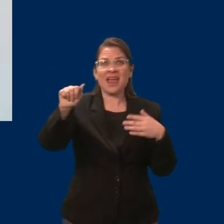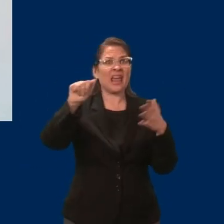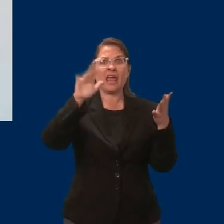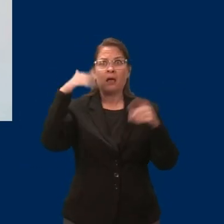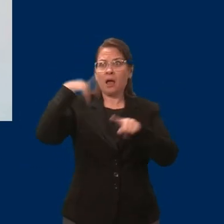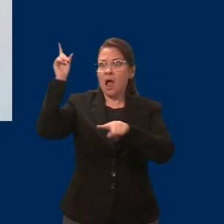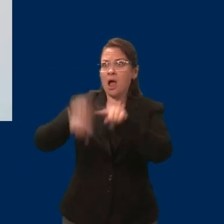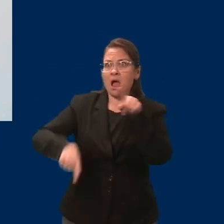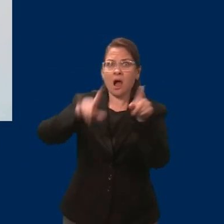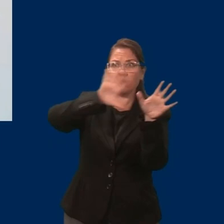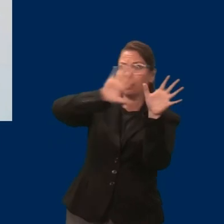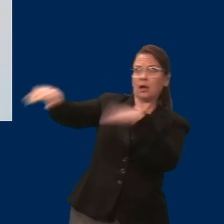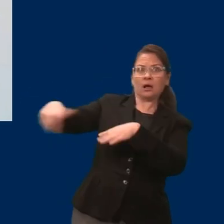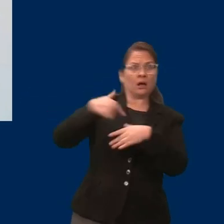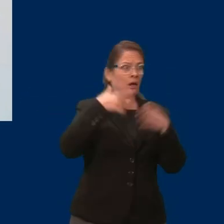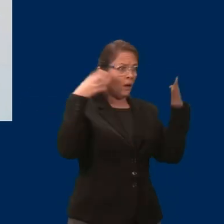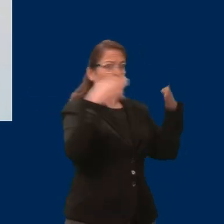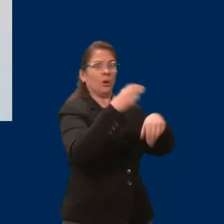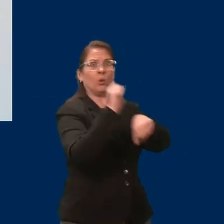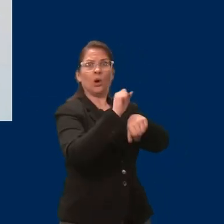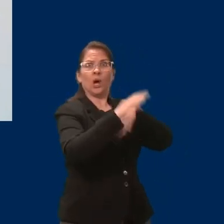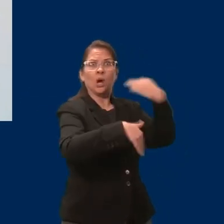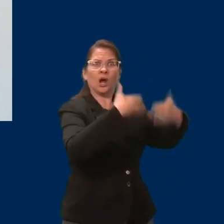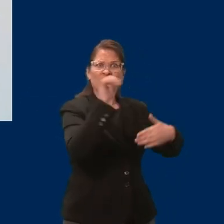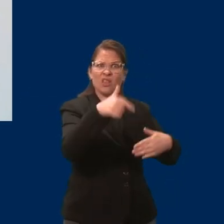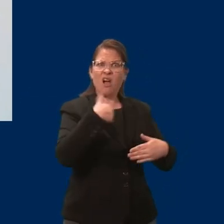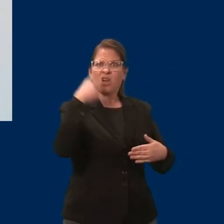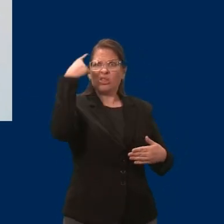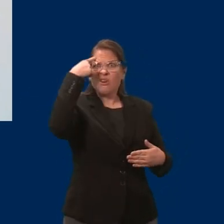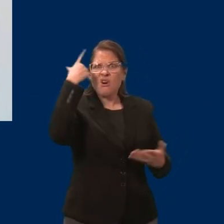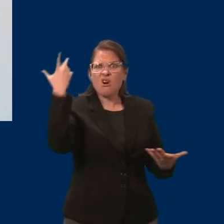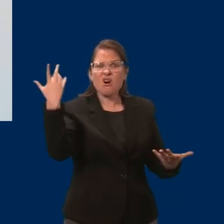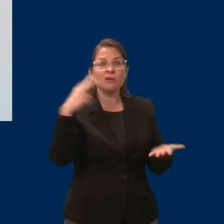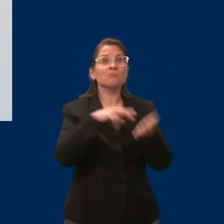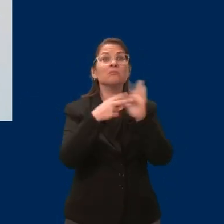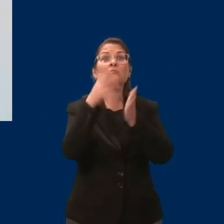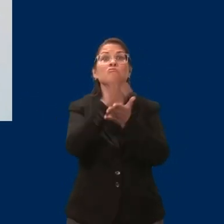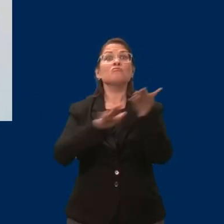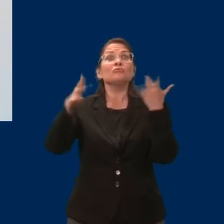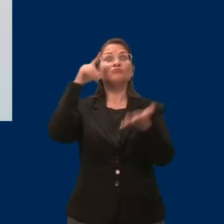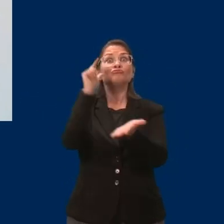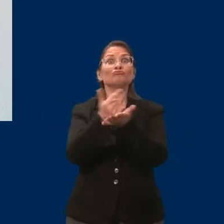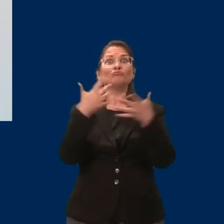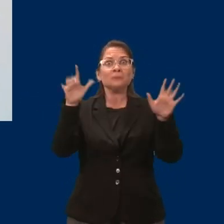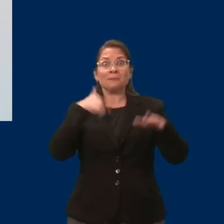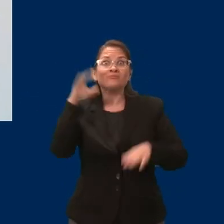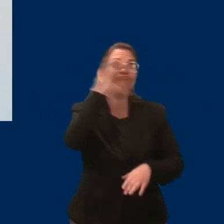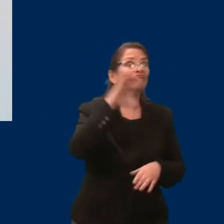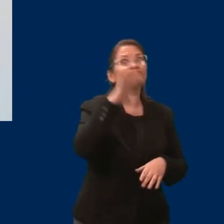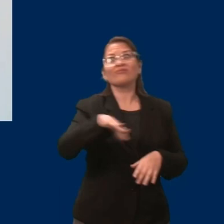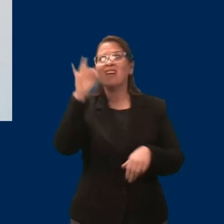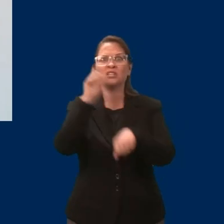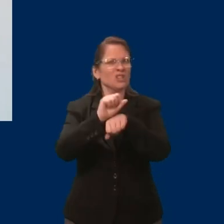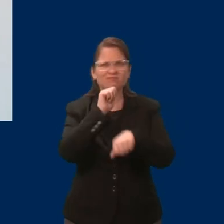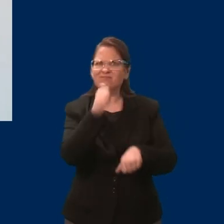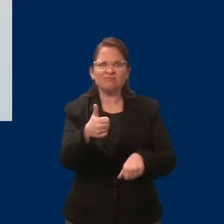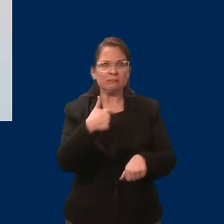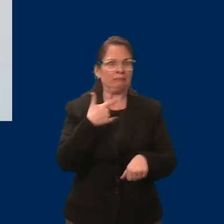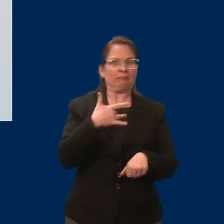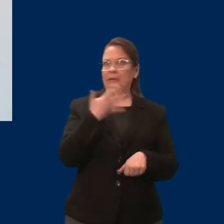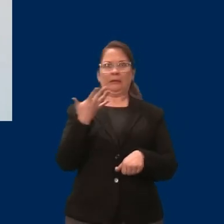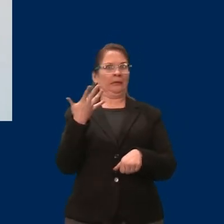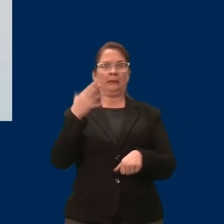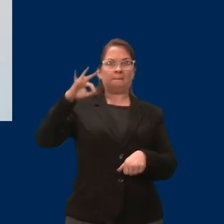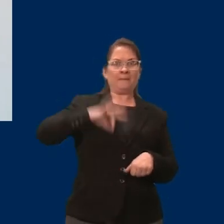for a job like all of my other peers. About two years later, I learned about the disability hub